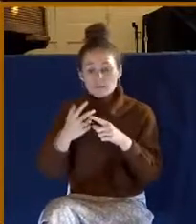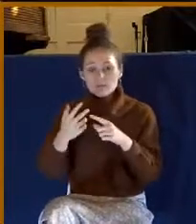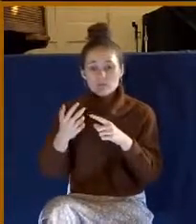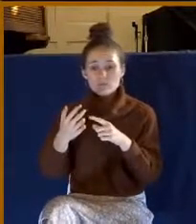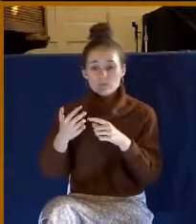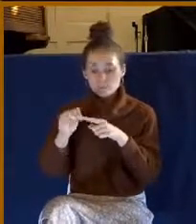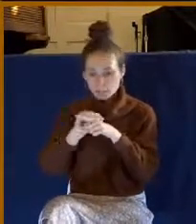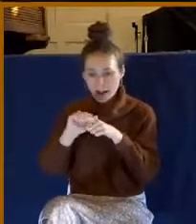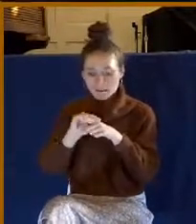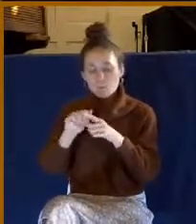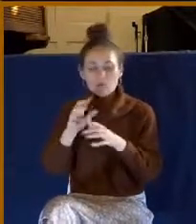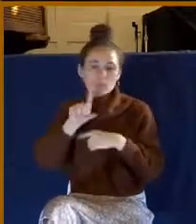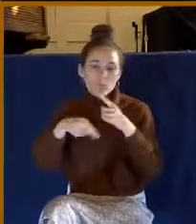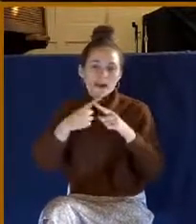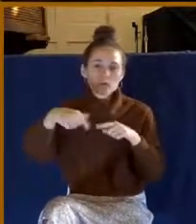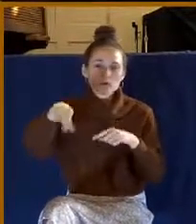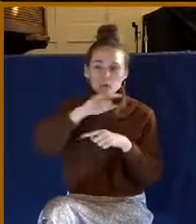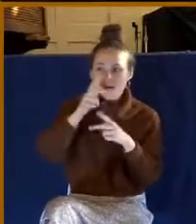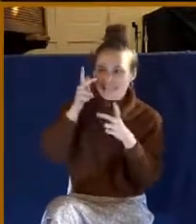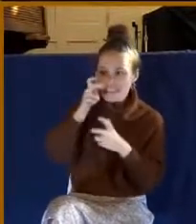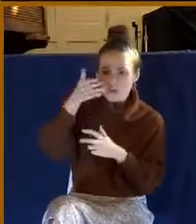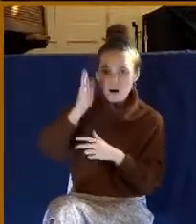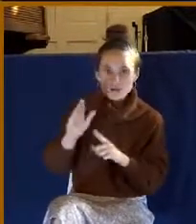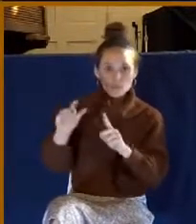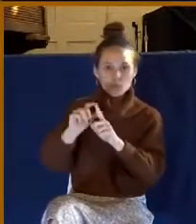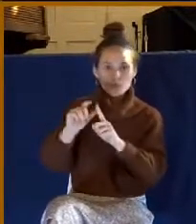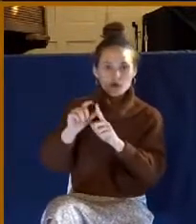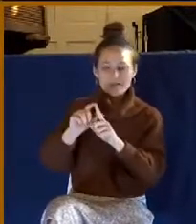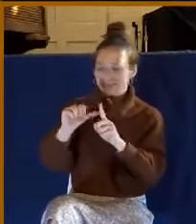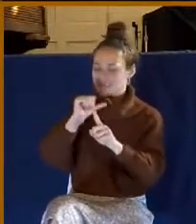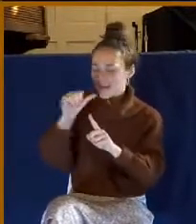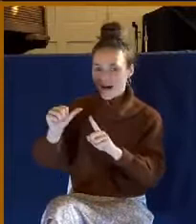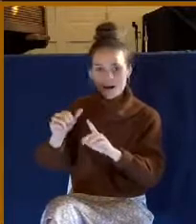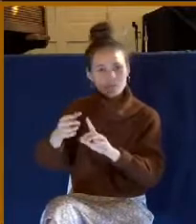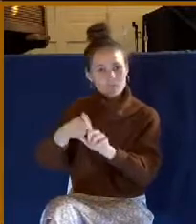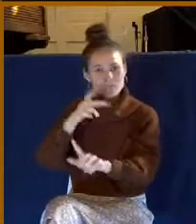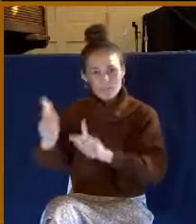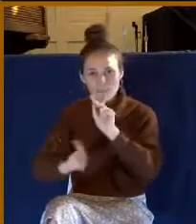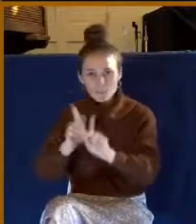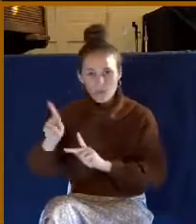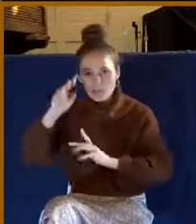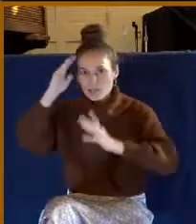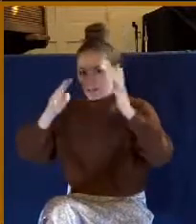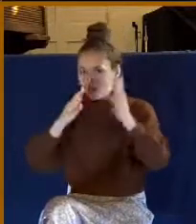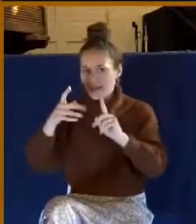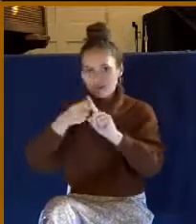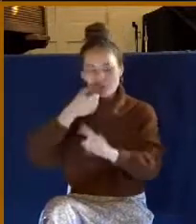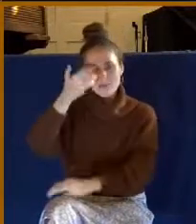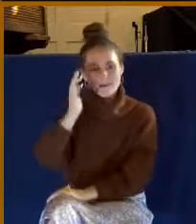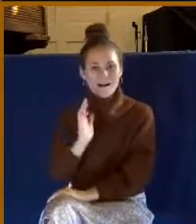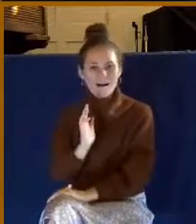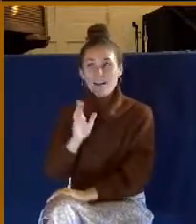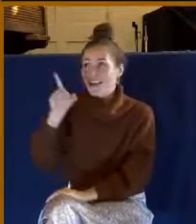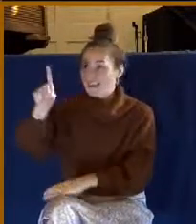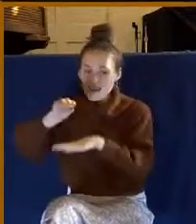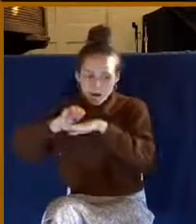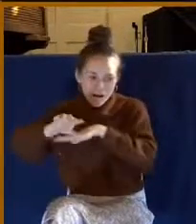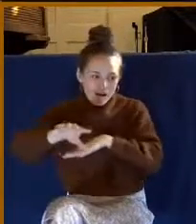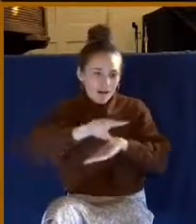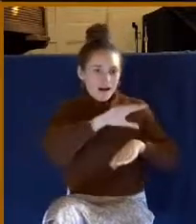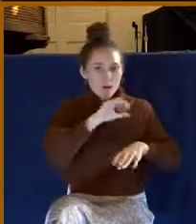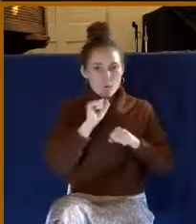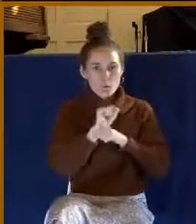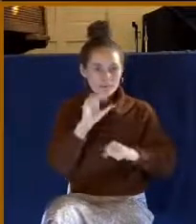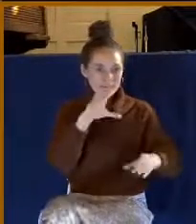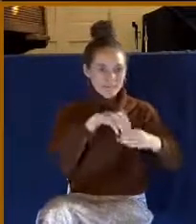You received it not as the word of man, but as it is in truth, the word of God, which effectually worketh also in you that believe. Paul says, I